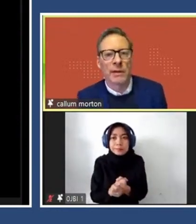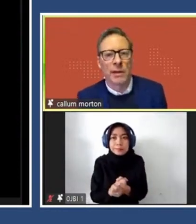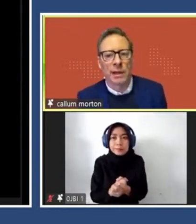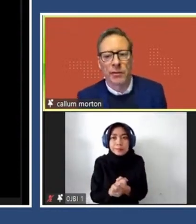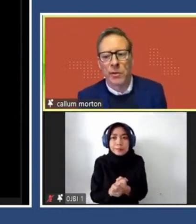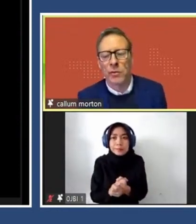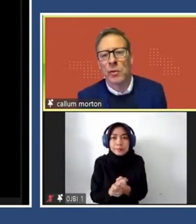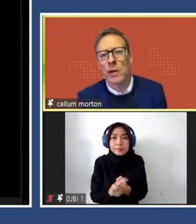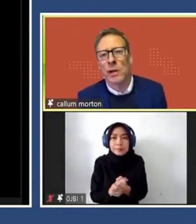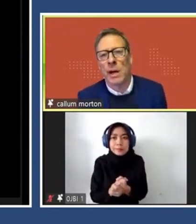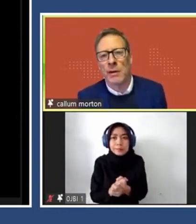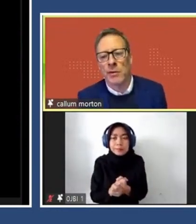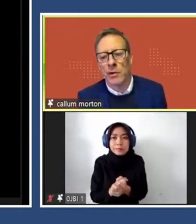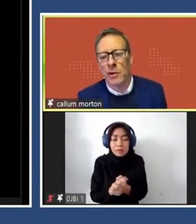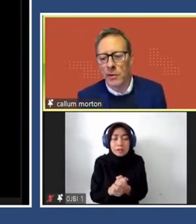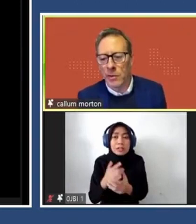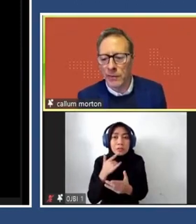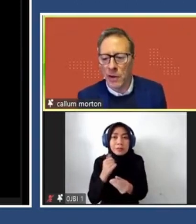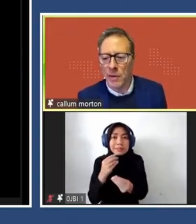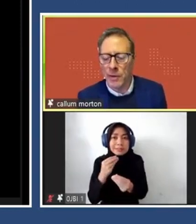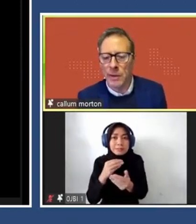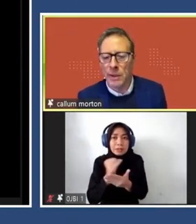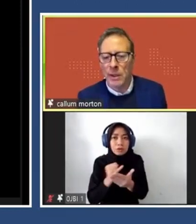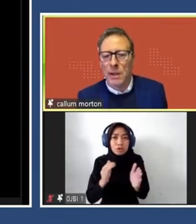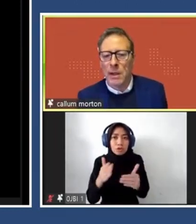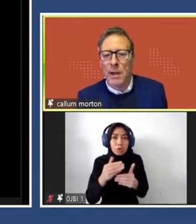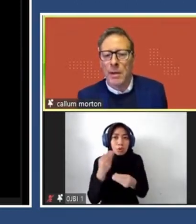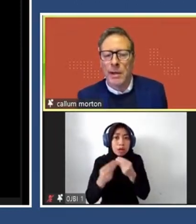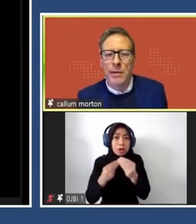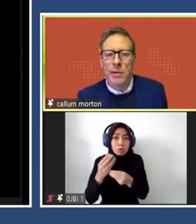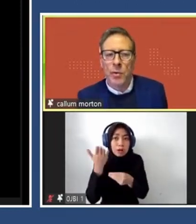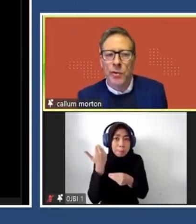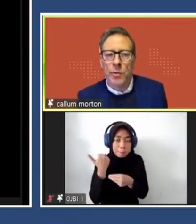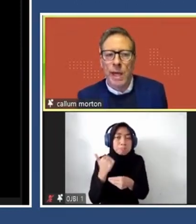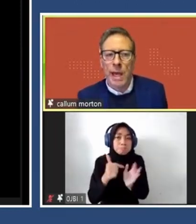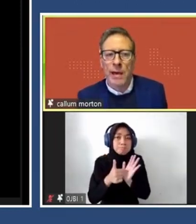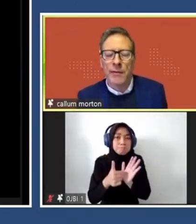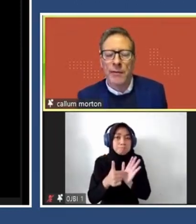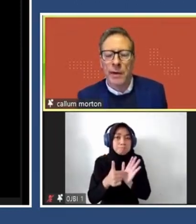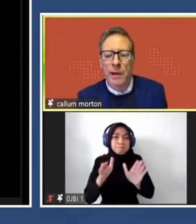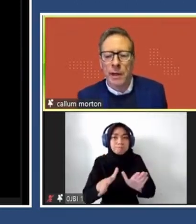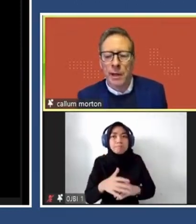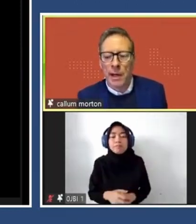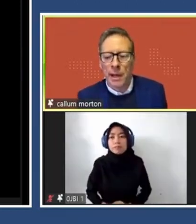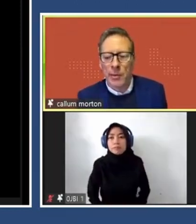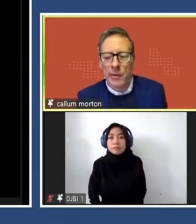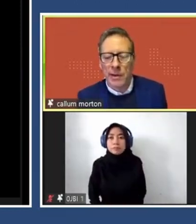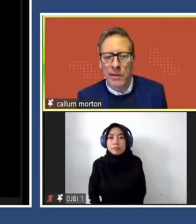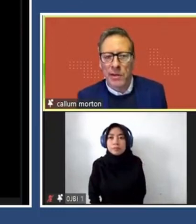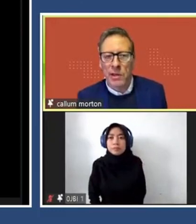like that than it is like a traditional artist studio, though it's a bit of a hybrid. Another reason was that we have